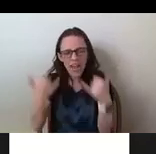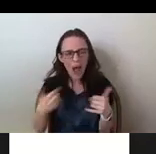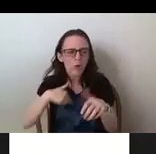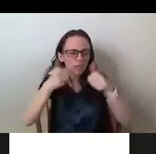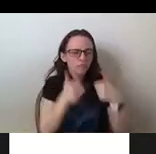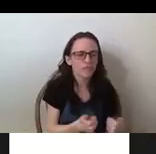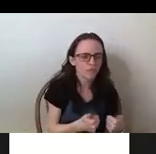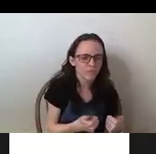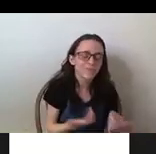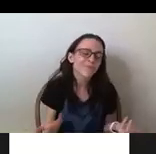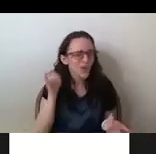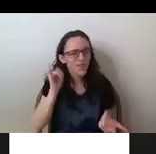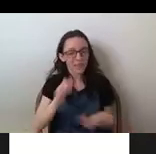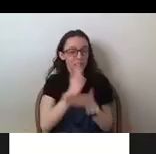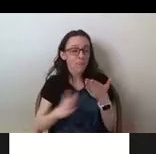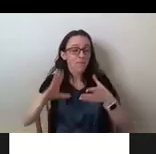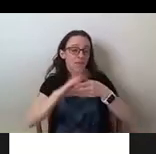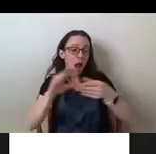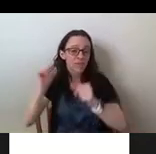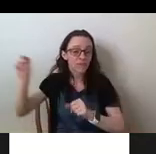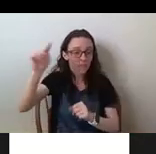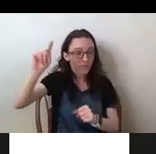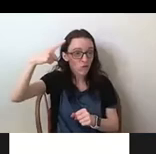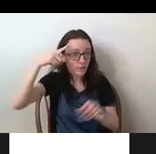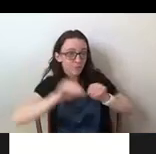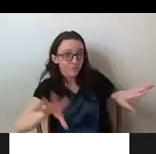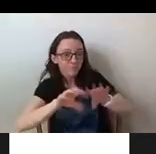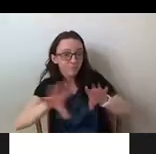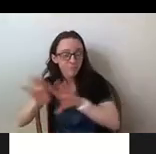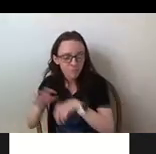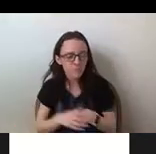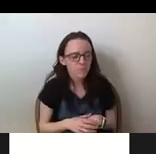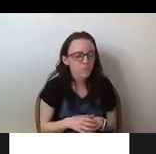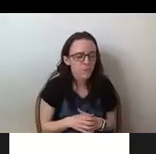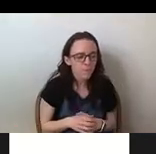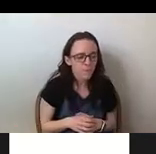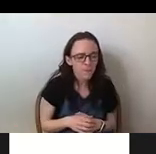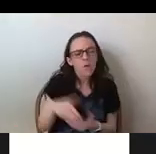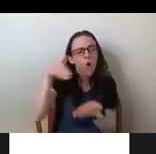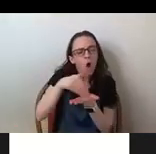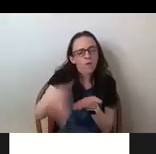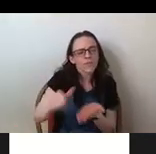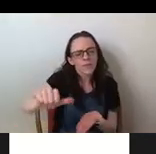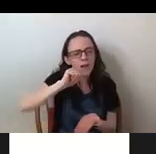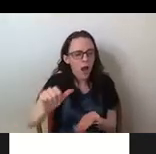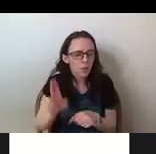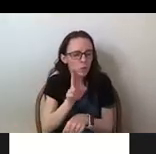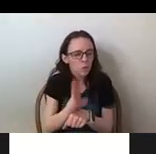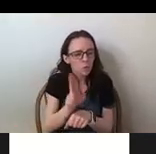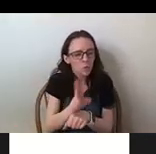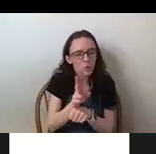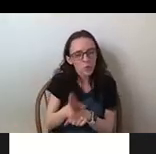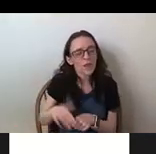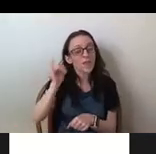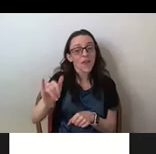narratives. They were much less likely to be the de jure reason for demolition, but they may in fact be the de facto